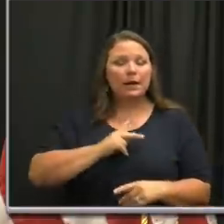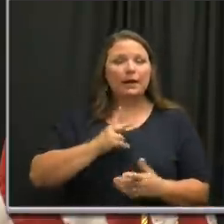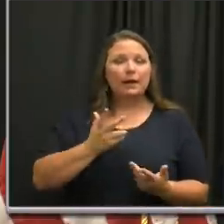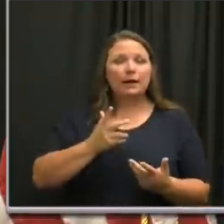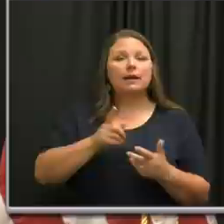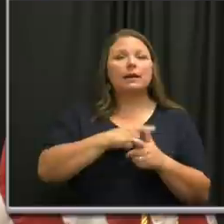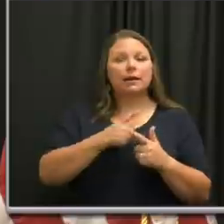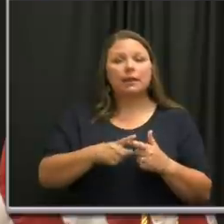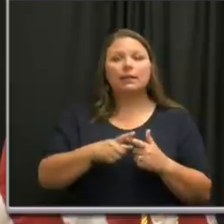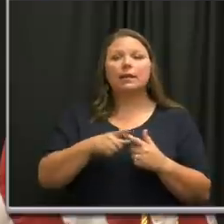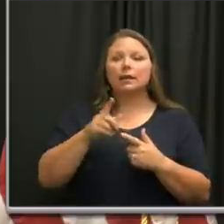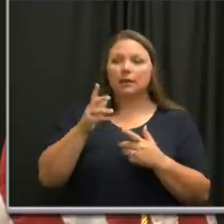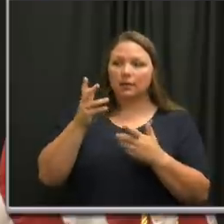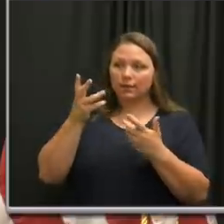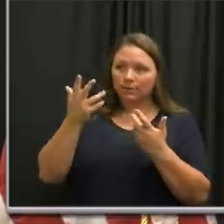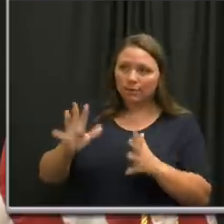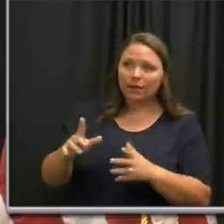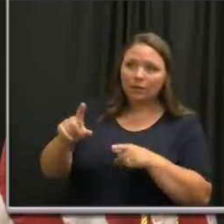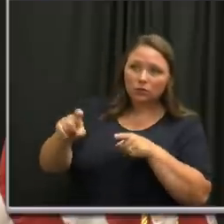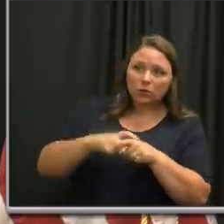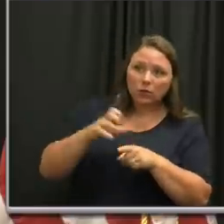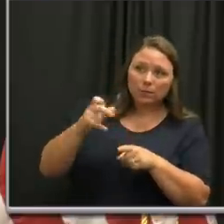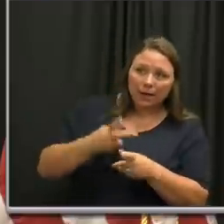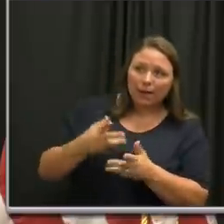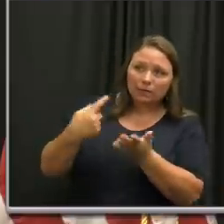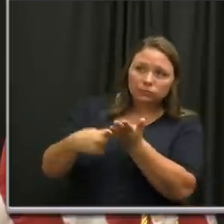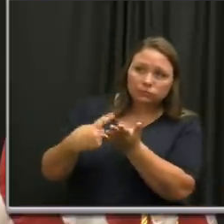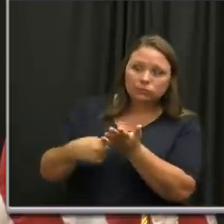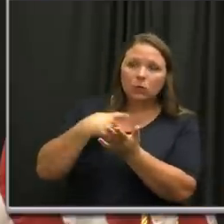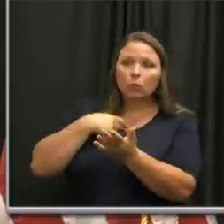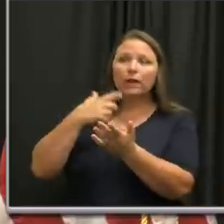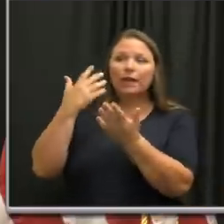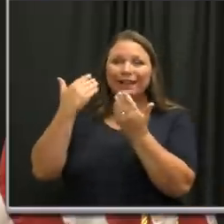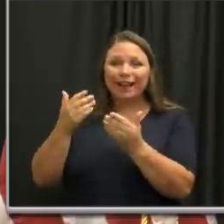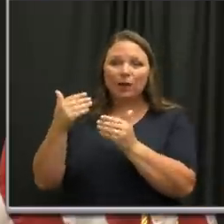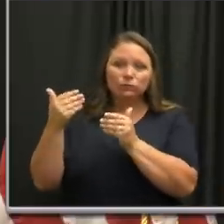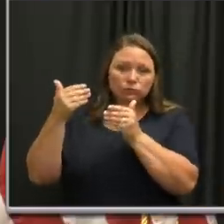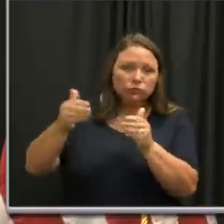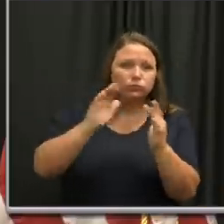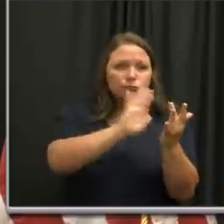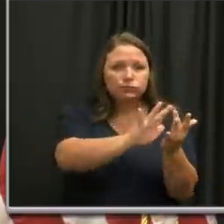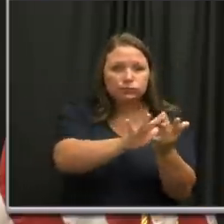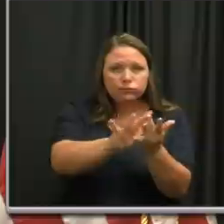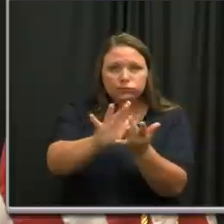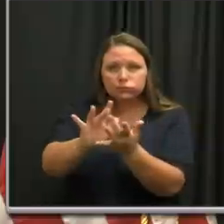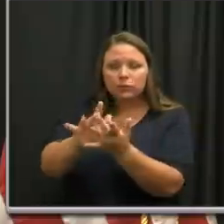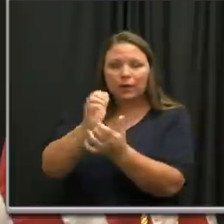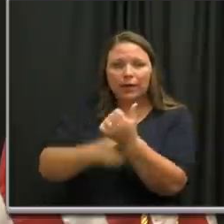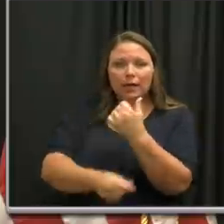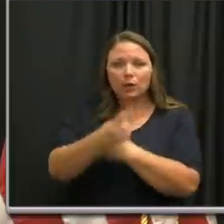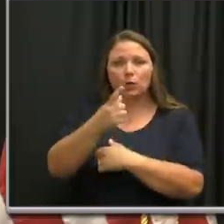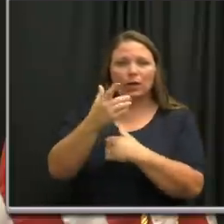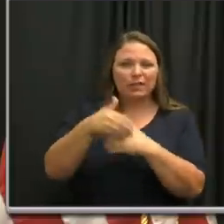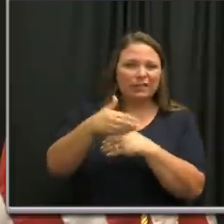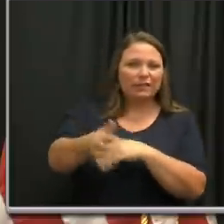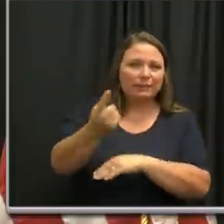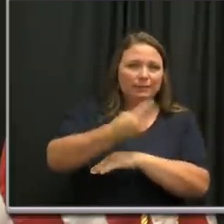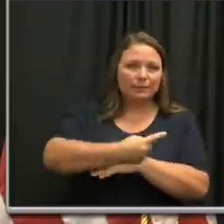then contacting any contacts that we've identified to that case within another day.